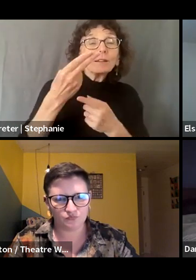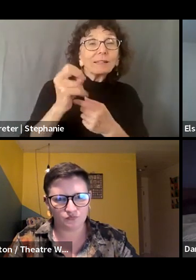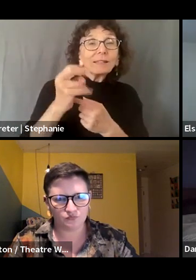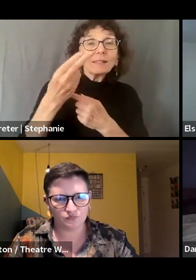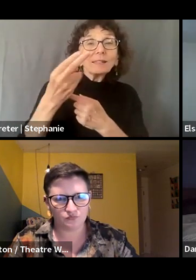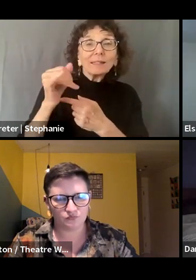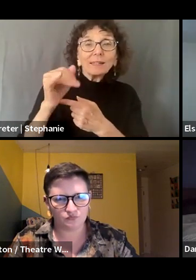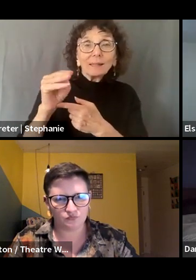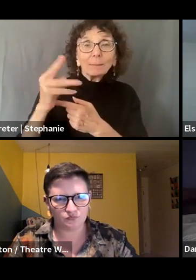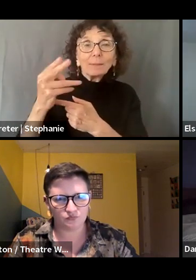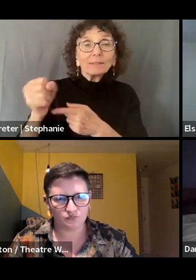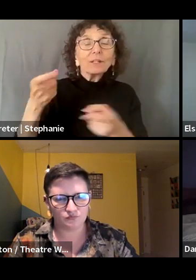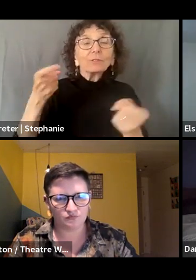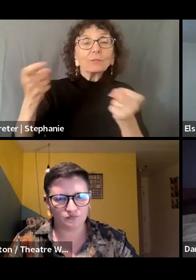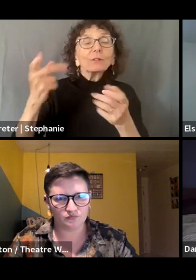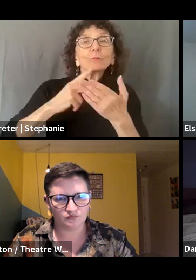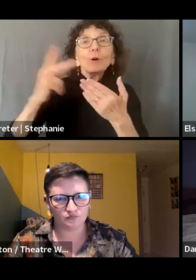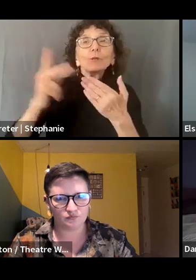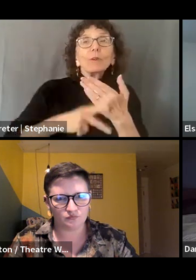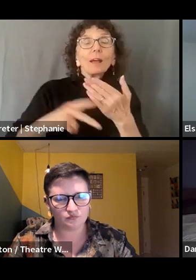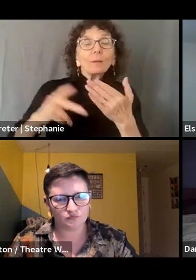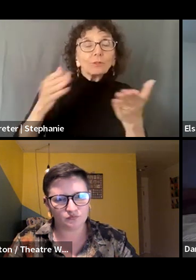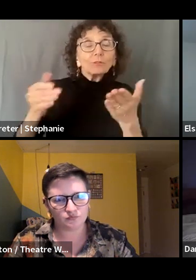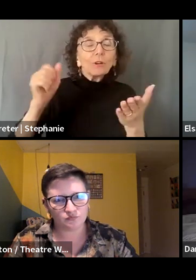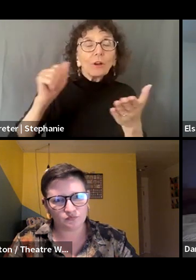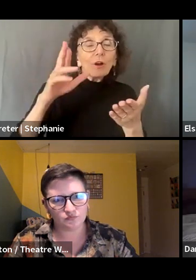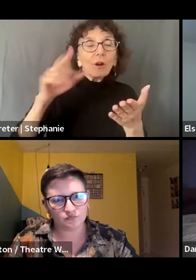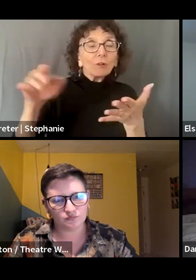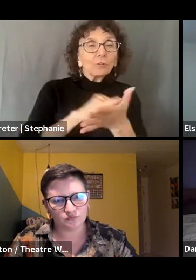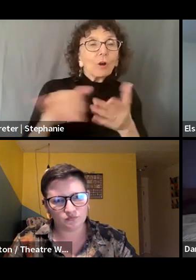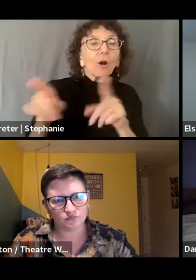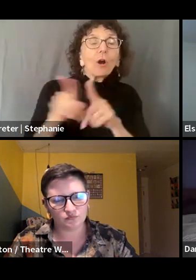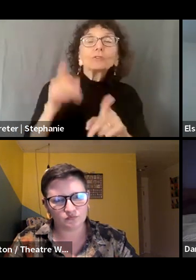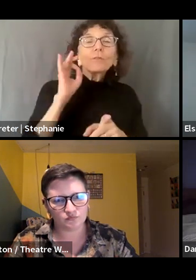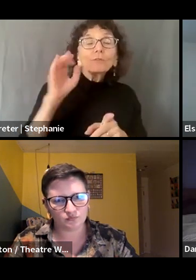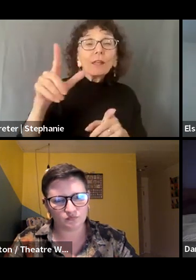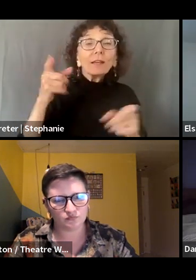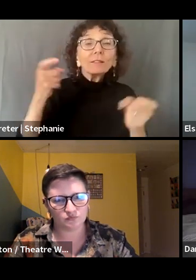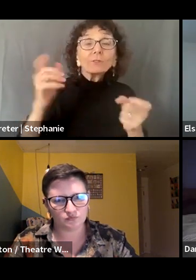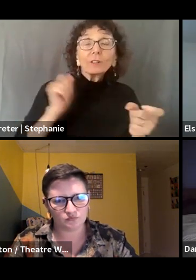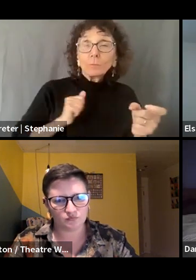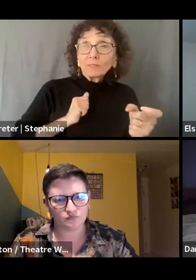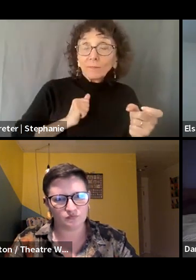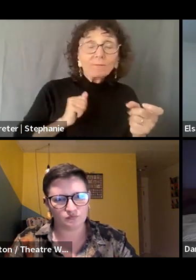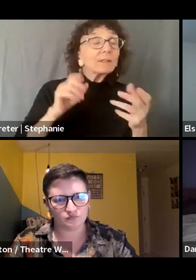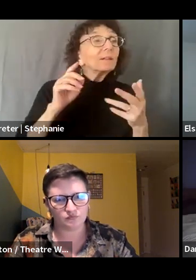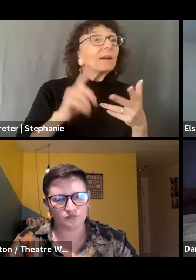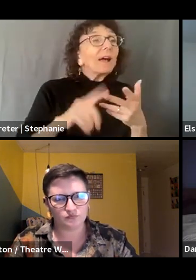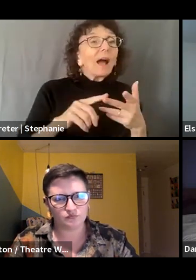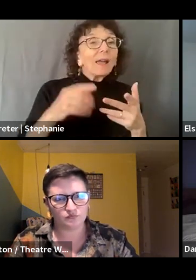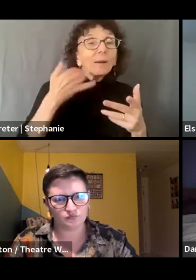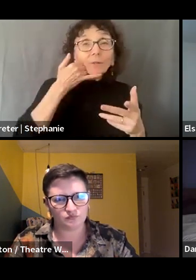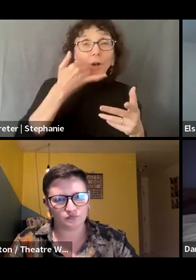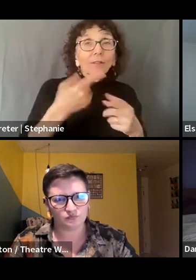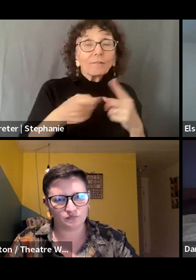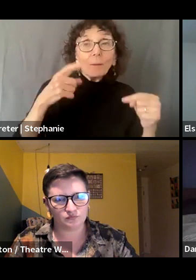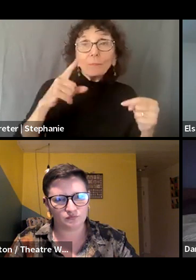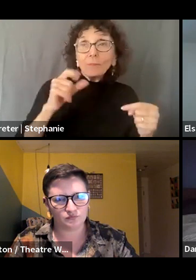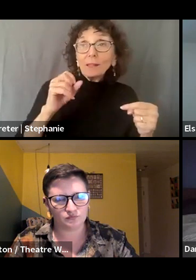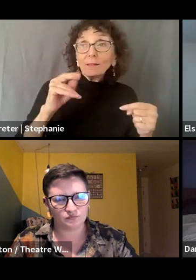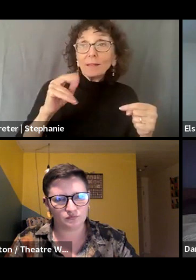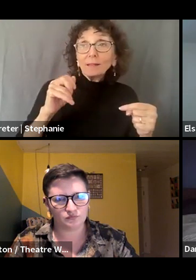am the Director of Program Services at Art New York. I'm also a freelance director out in the world. I am calling to you from Lenape land